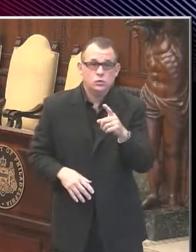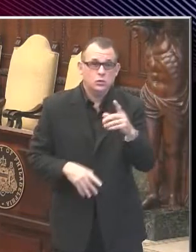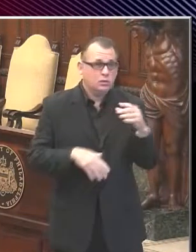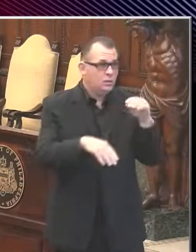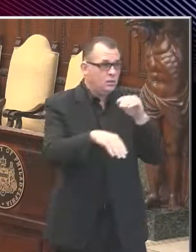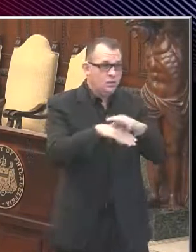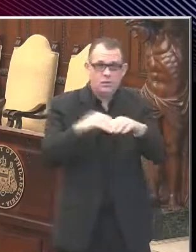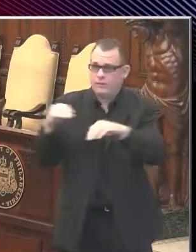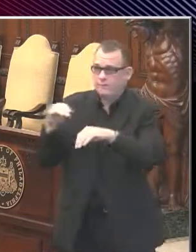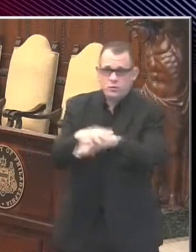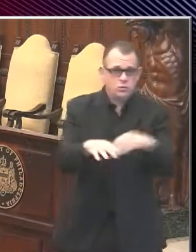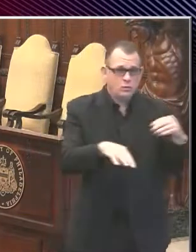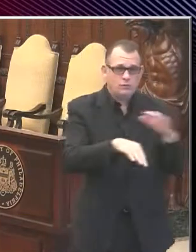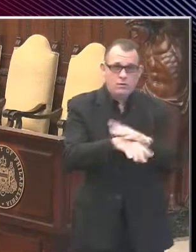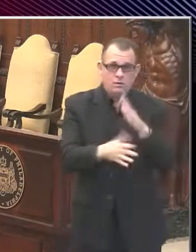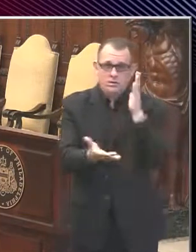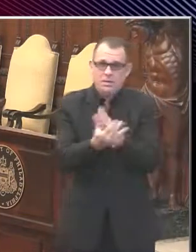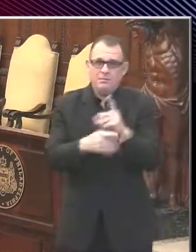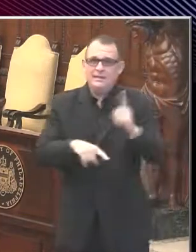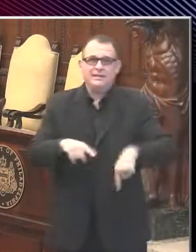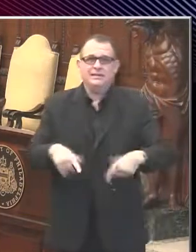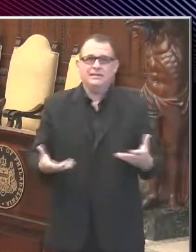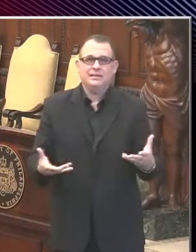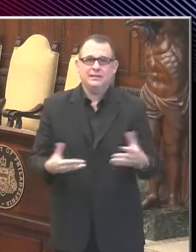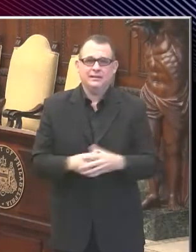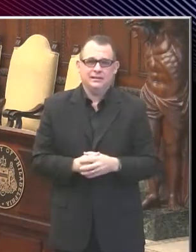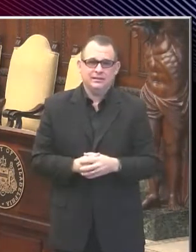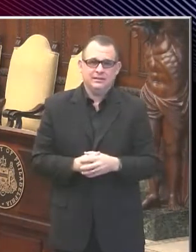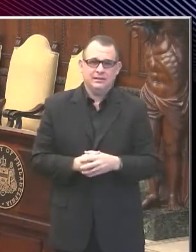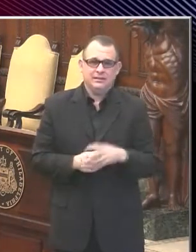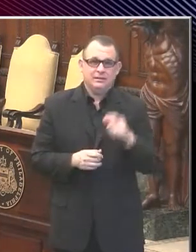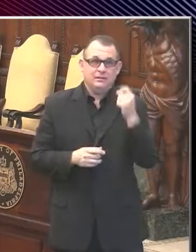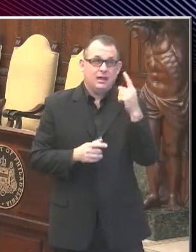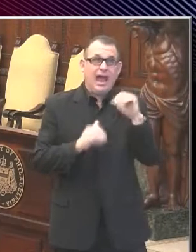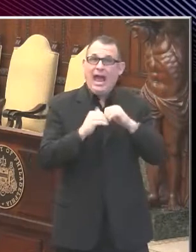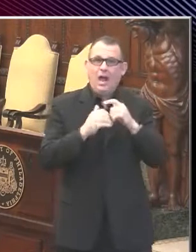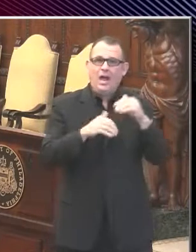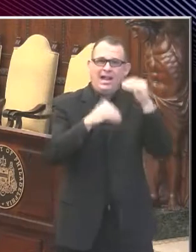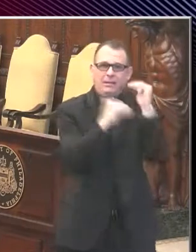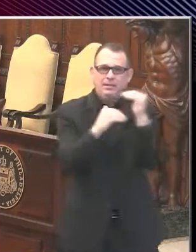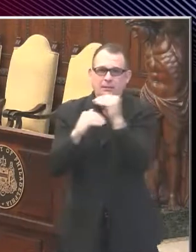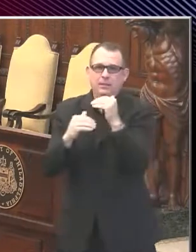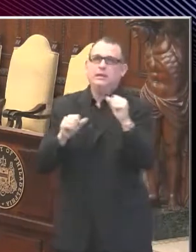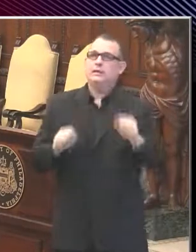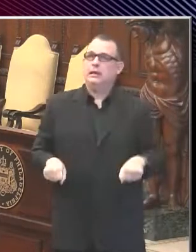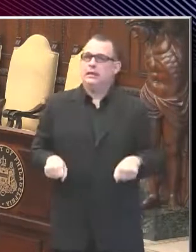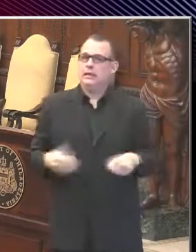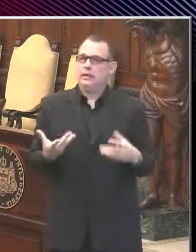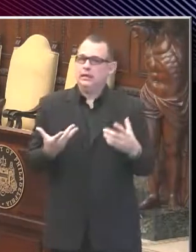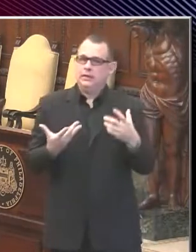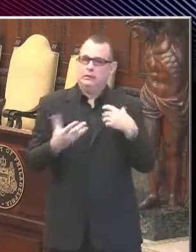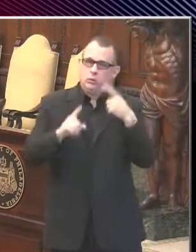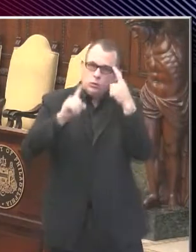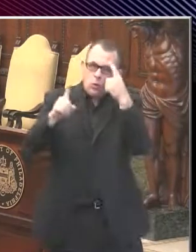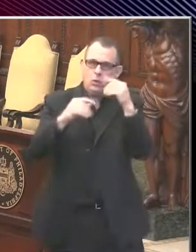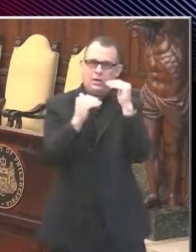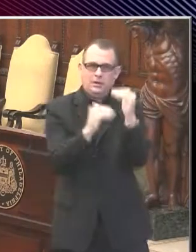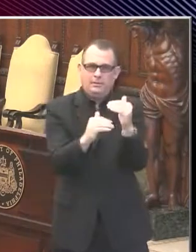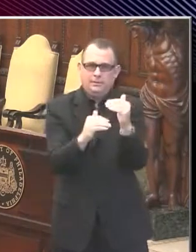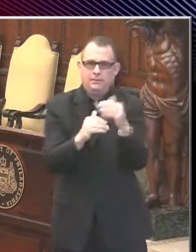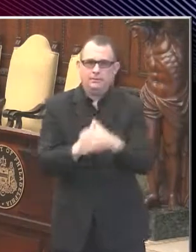can try to limit it, though, and that's the actions we talked about. We're trying to try to limit it. What would trigger a move back to yellow for you?